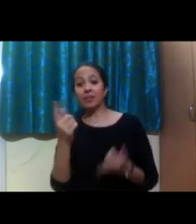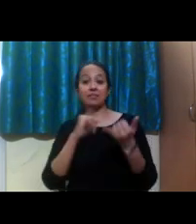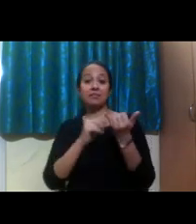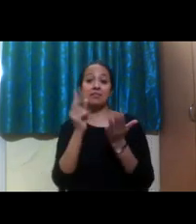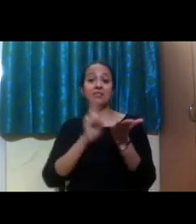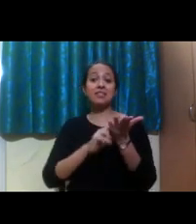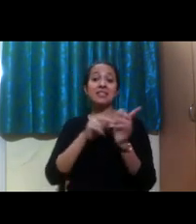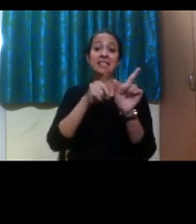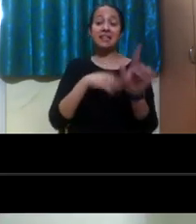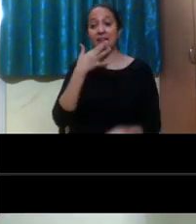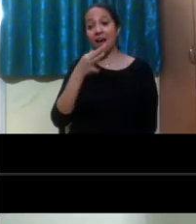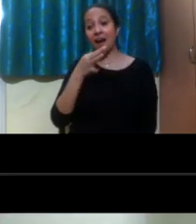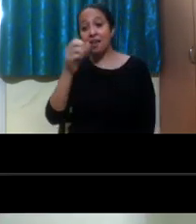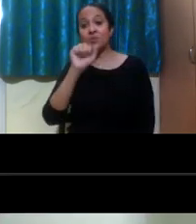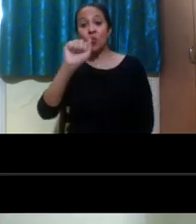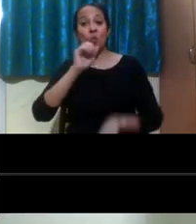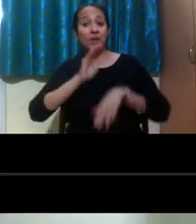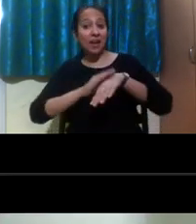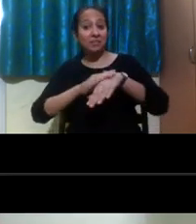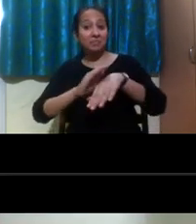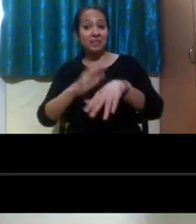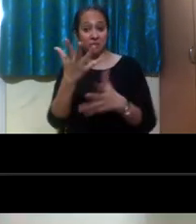anything from your personal experience?